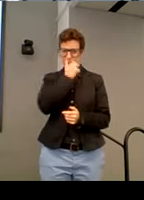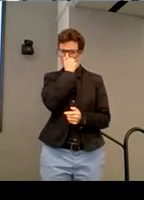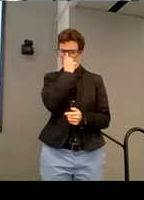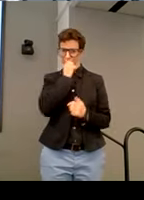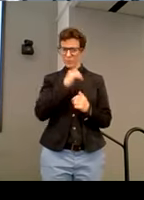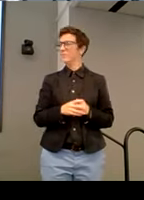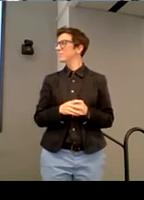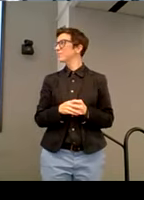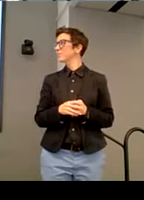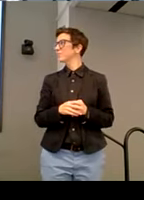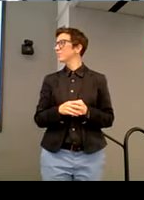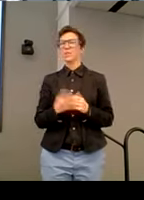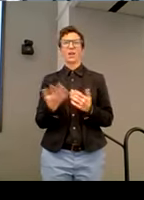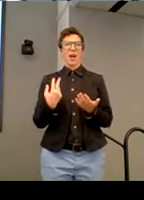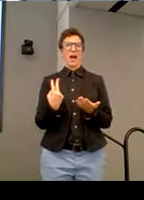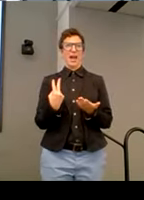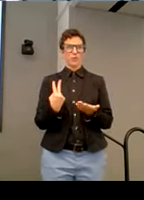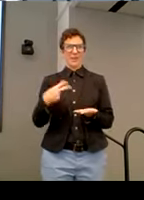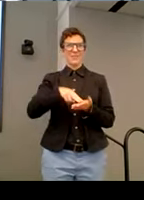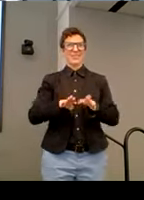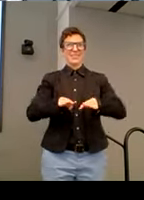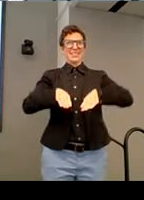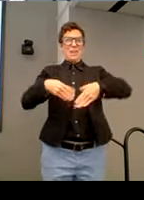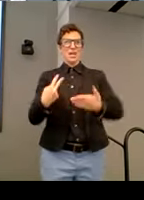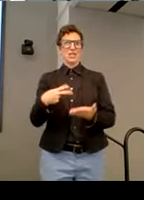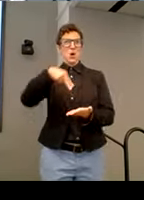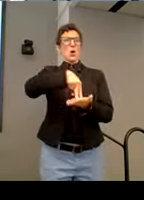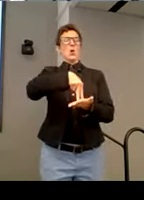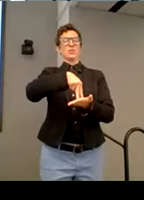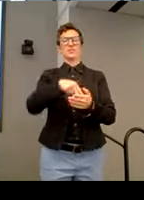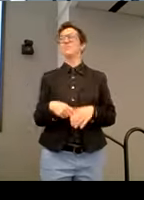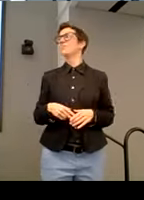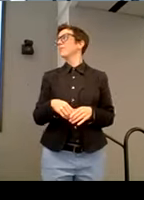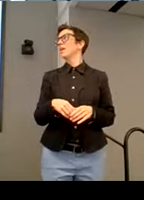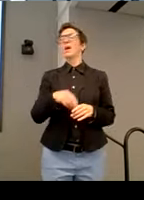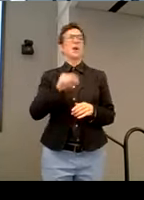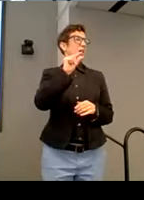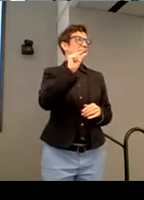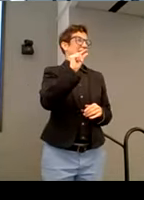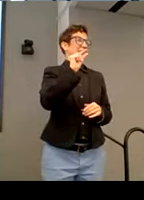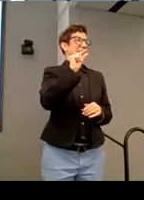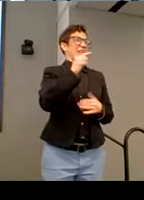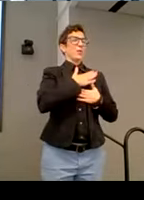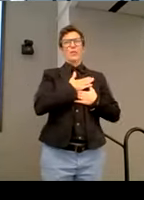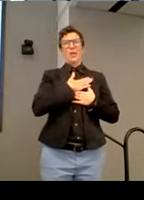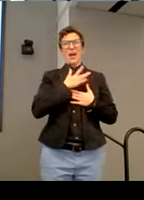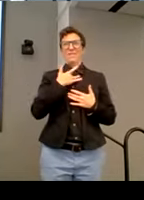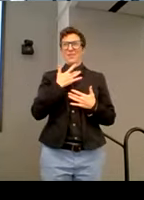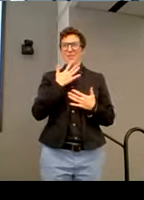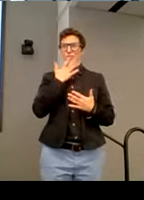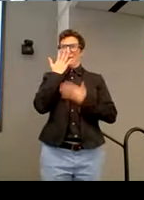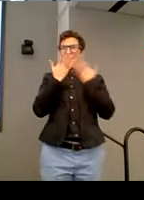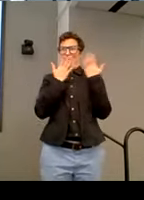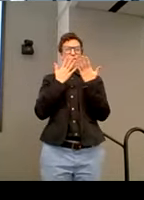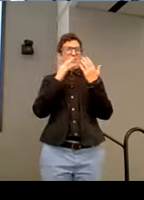I have to stand on tiptoes too. Um, I, I'm actually too embarrassed to actually say anything. Um,